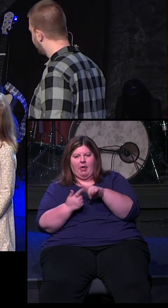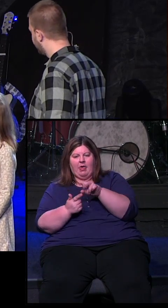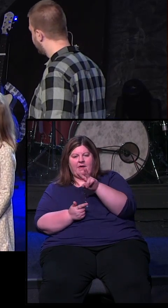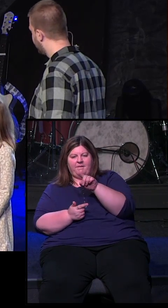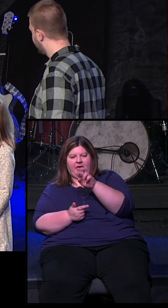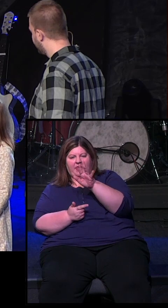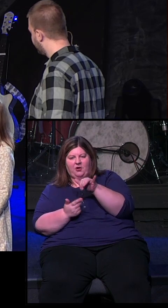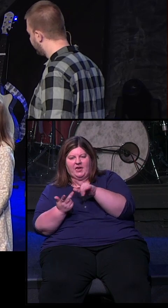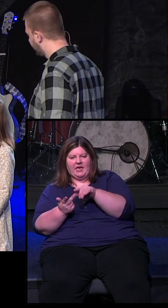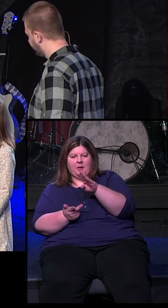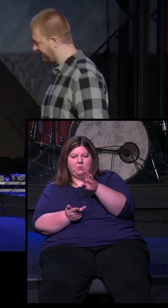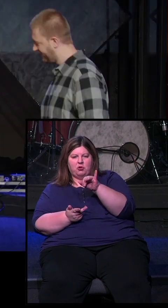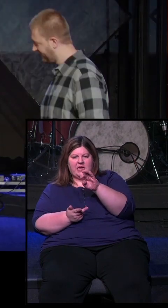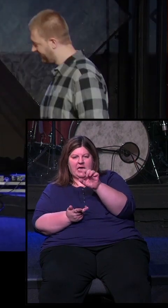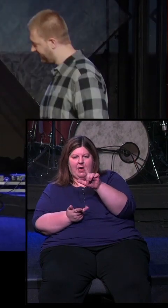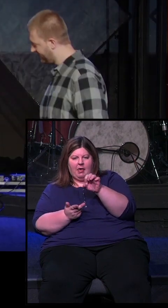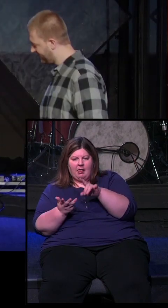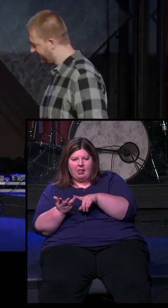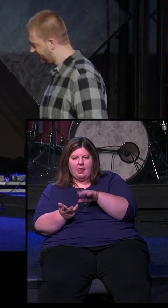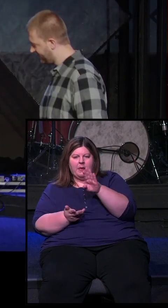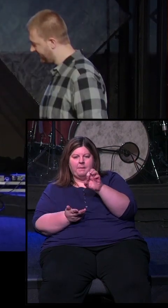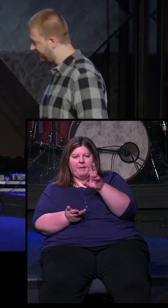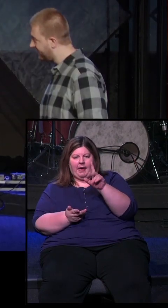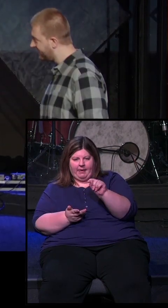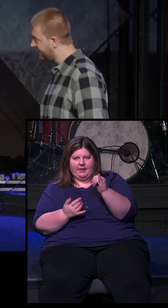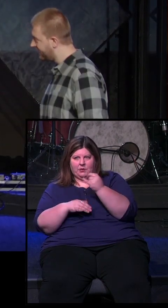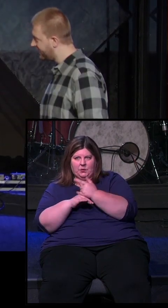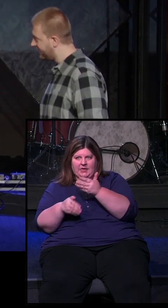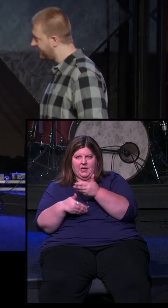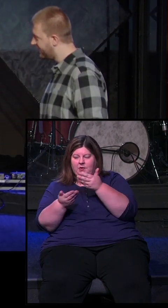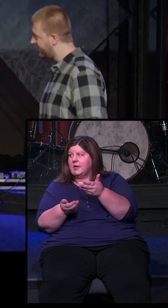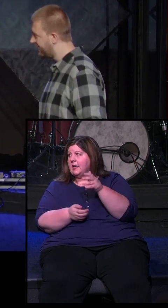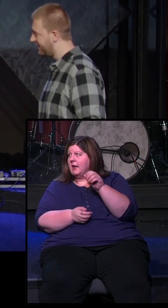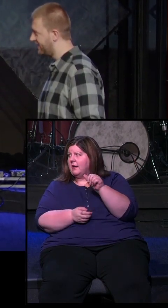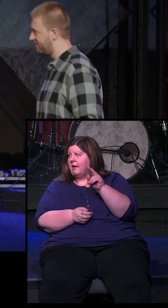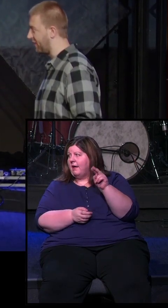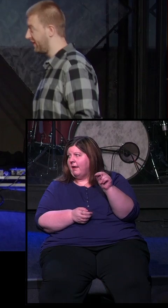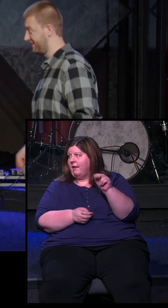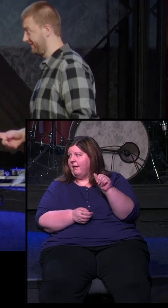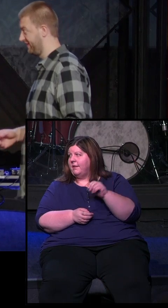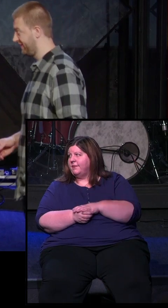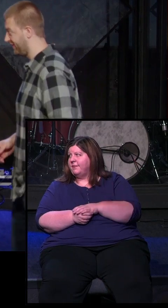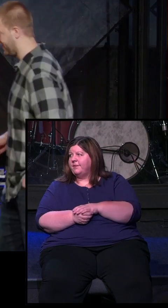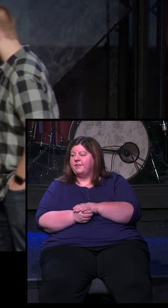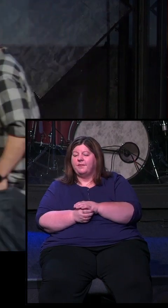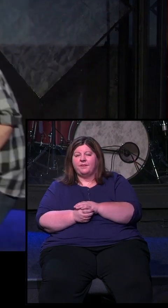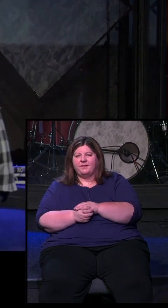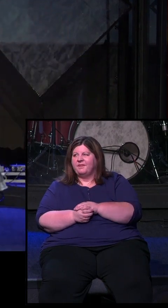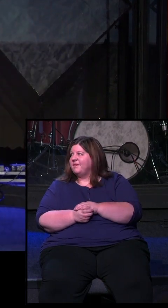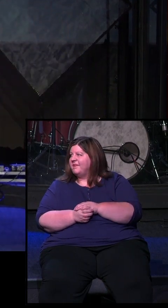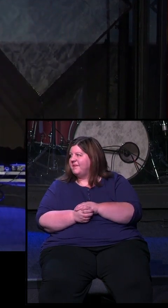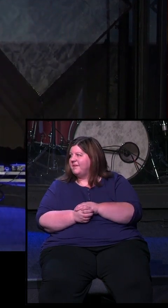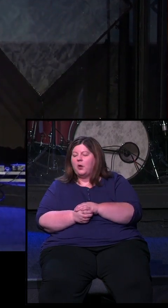Brielle, Brielle, Beckett, and today we're dedicating Aidan. Perfect. All right.